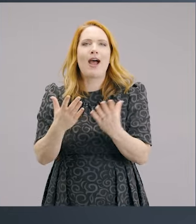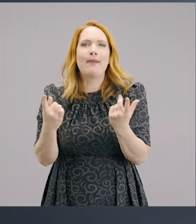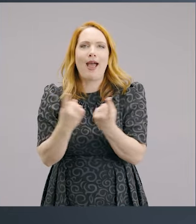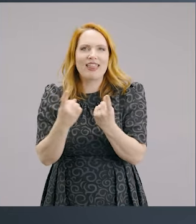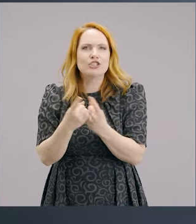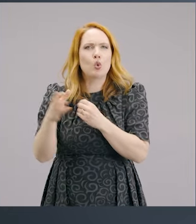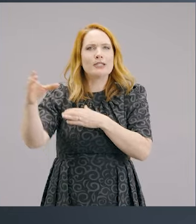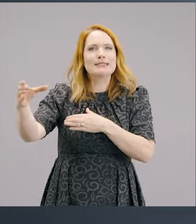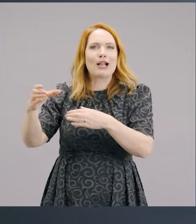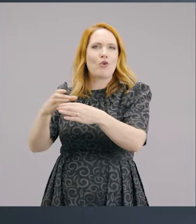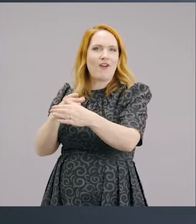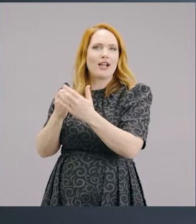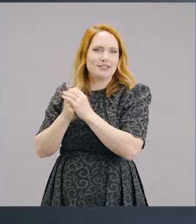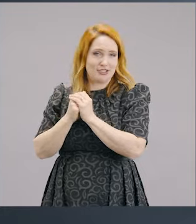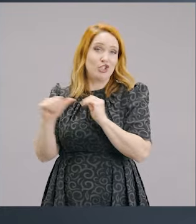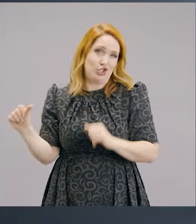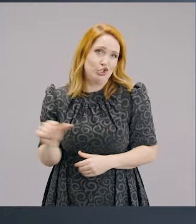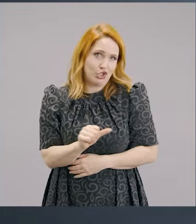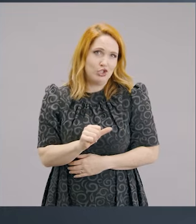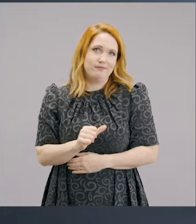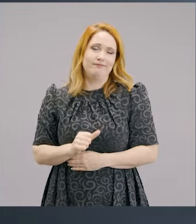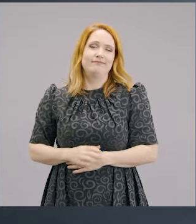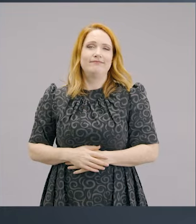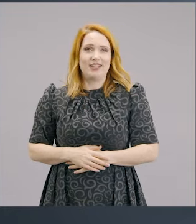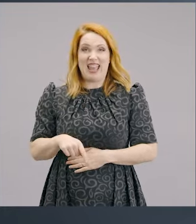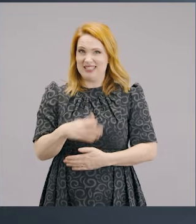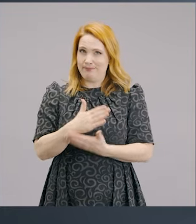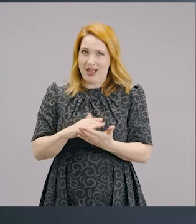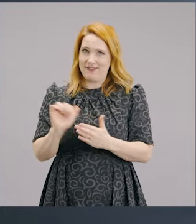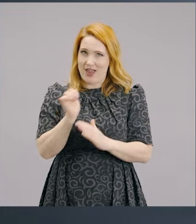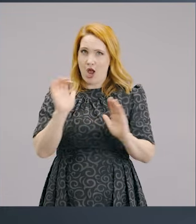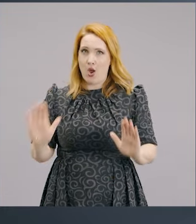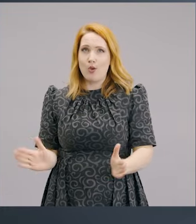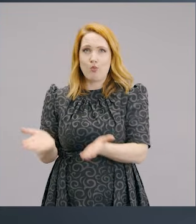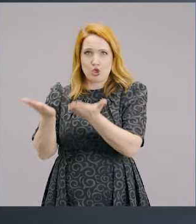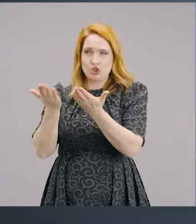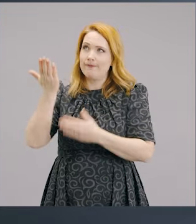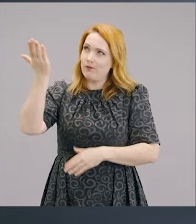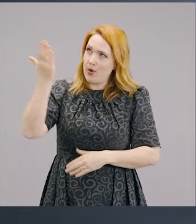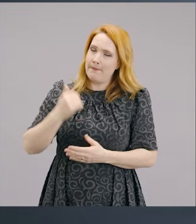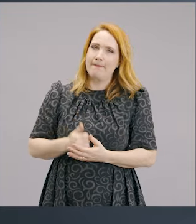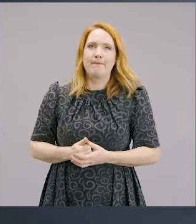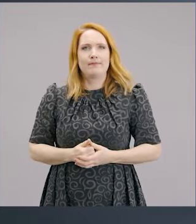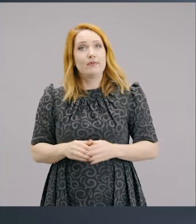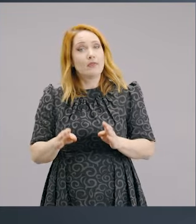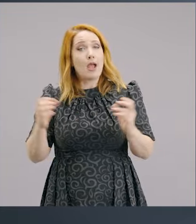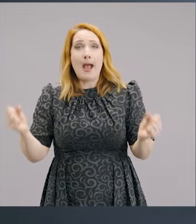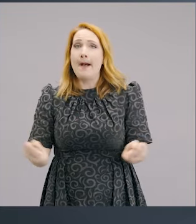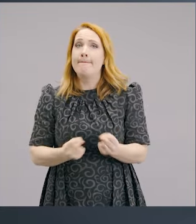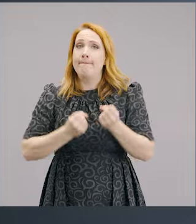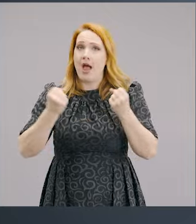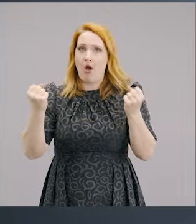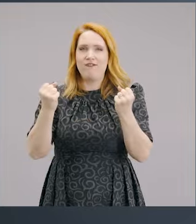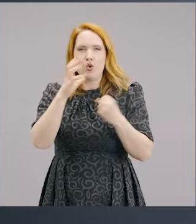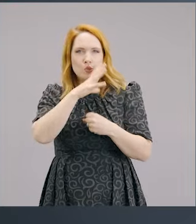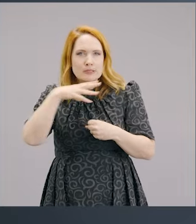as well. So sacrifice is part of worship. And also it's a very powerful